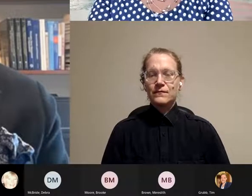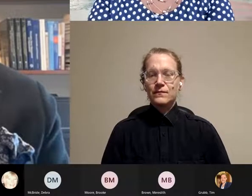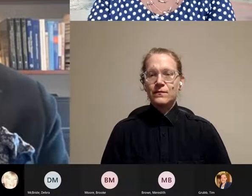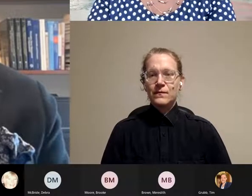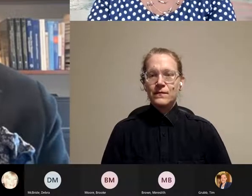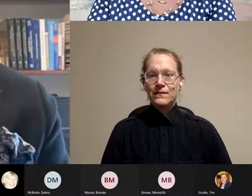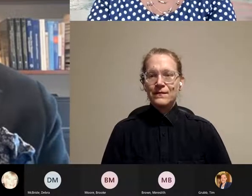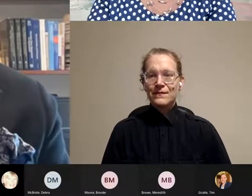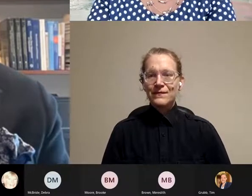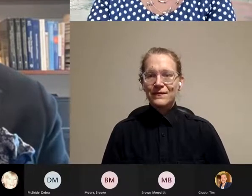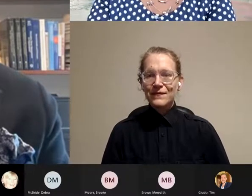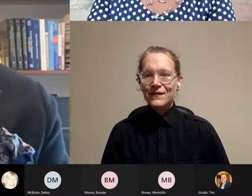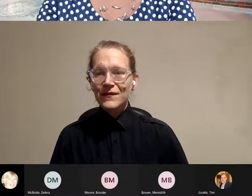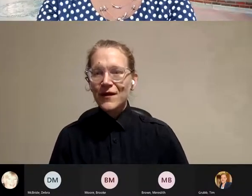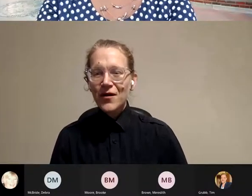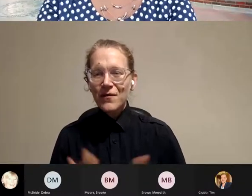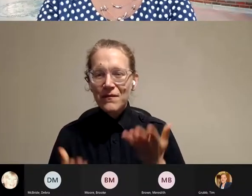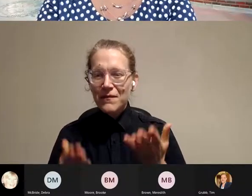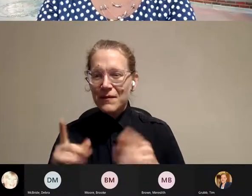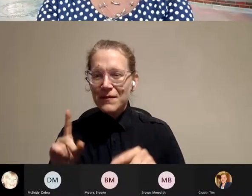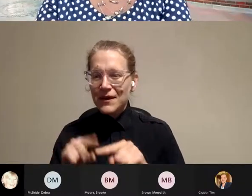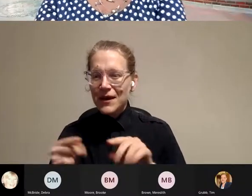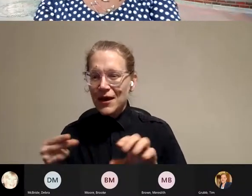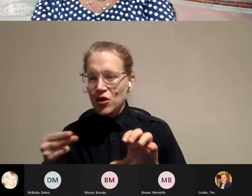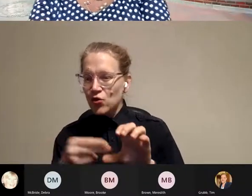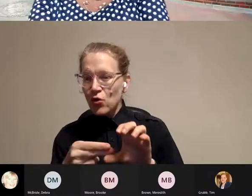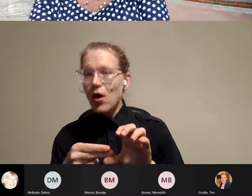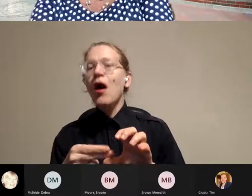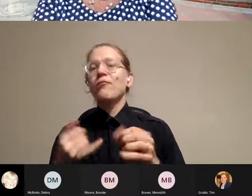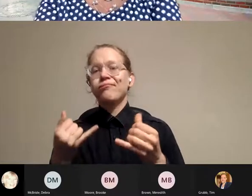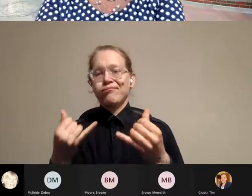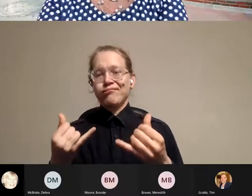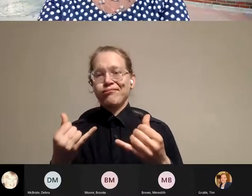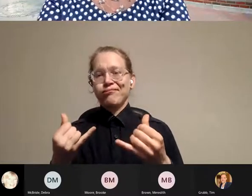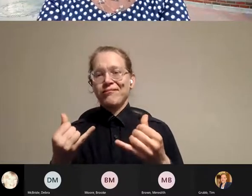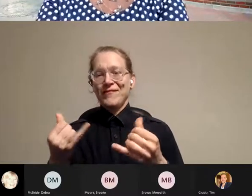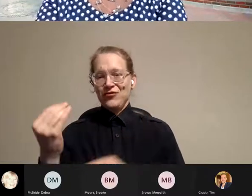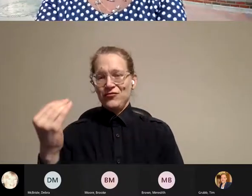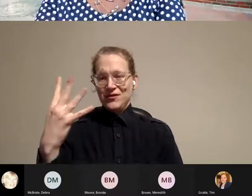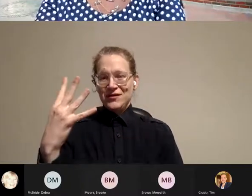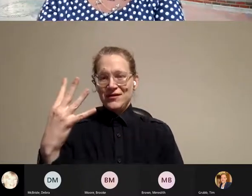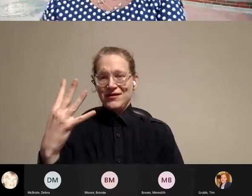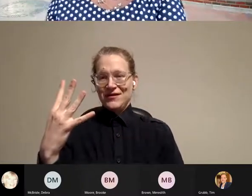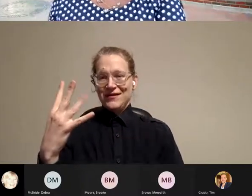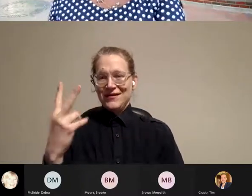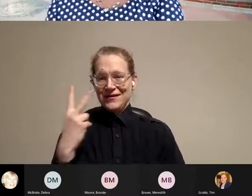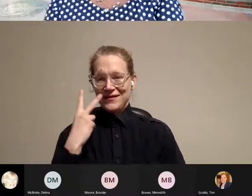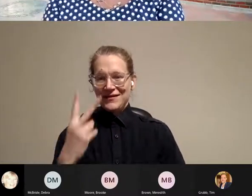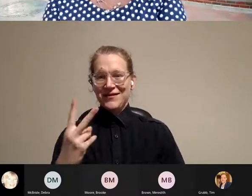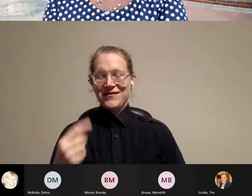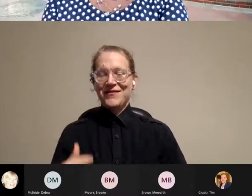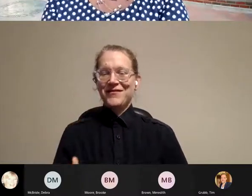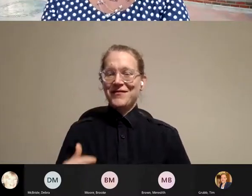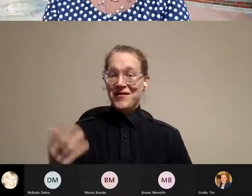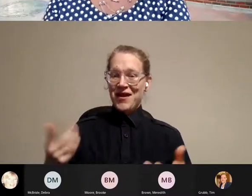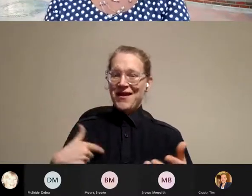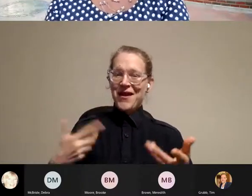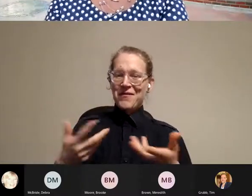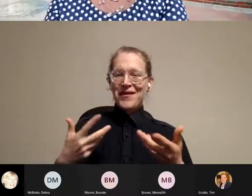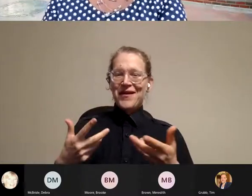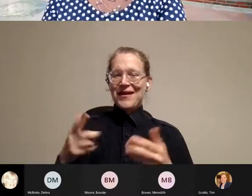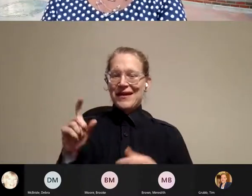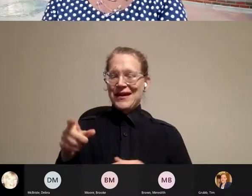Probably he's not able to turn his camera on. Oh, there you are. I was just, it took a moment.